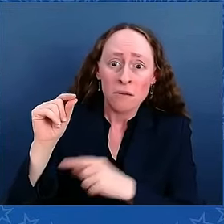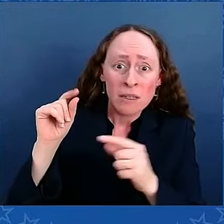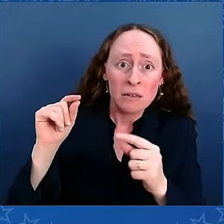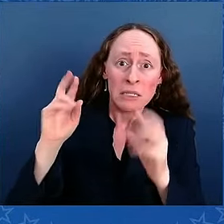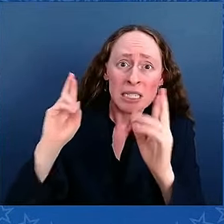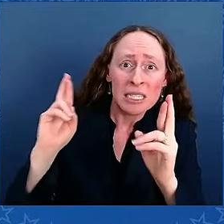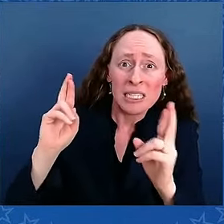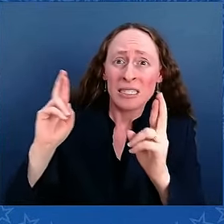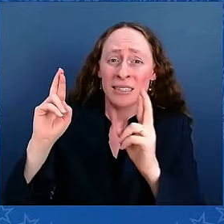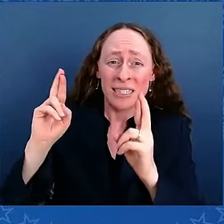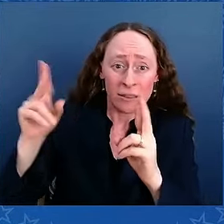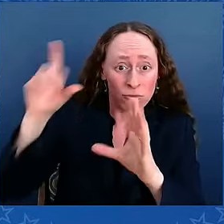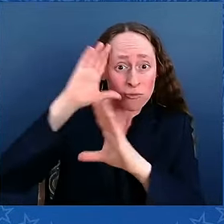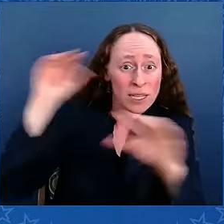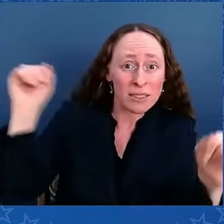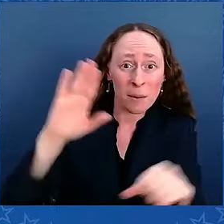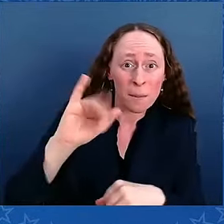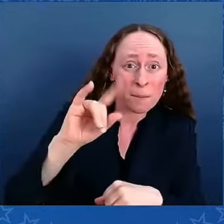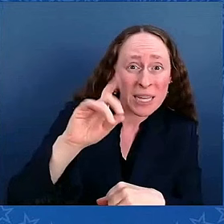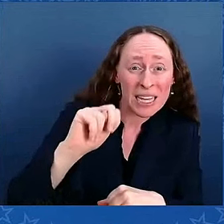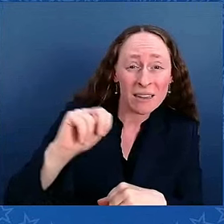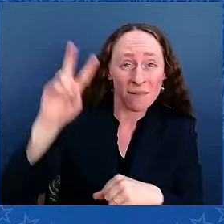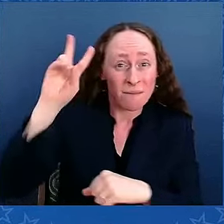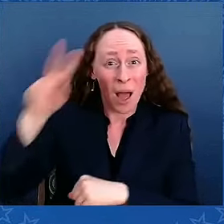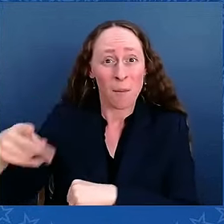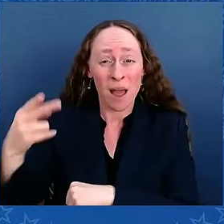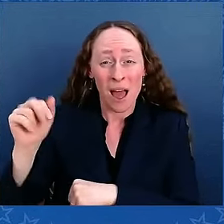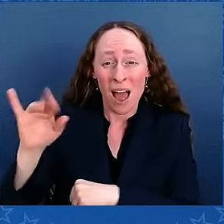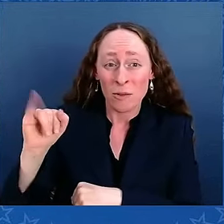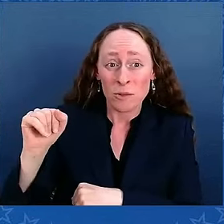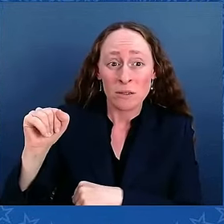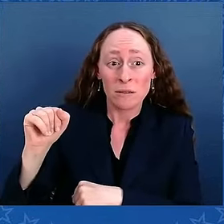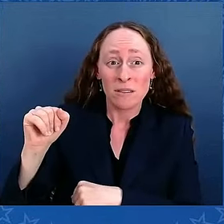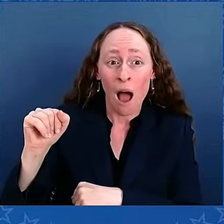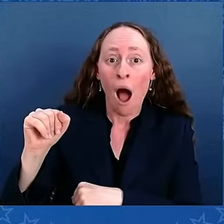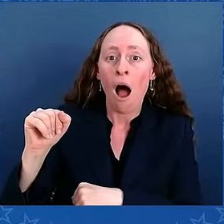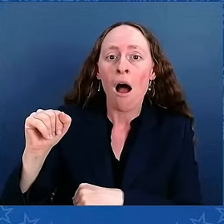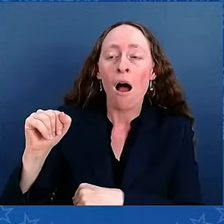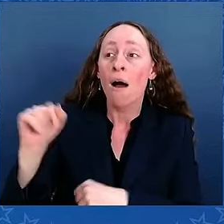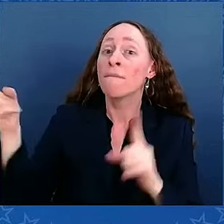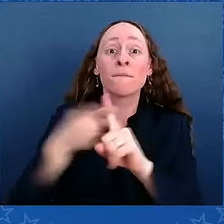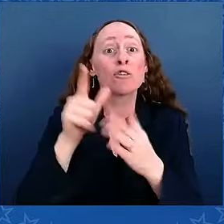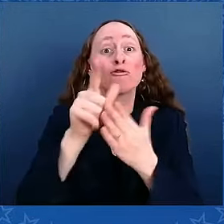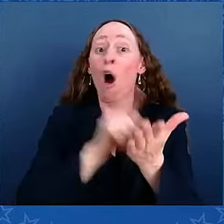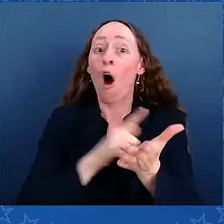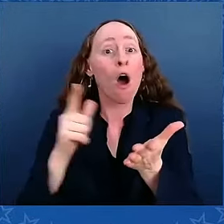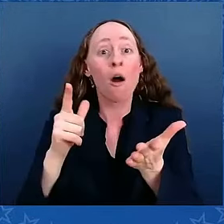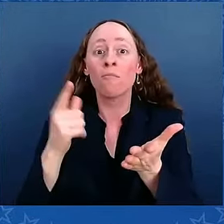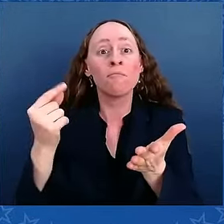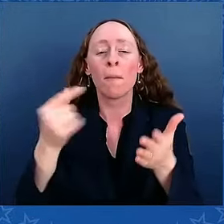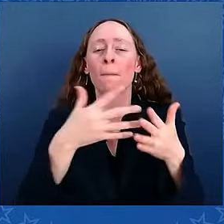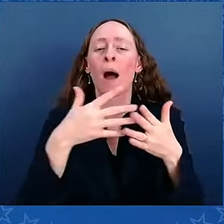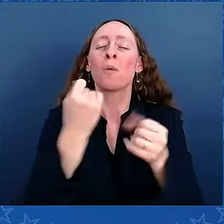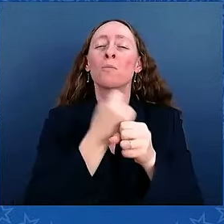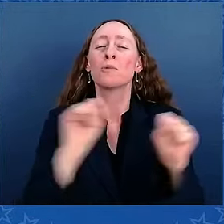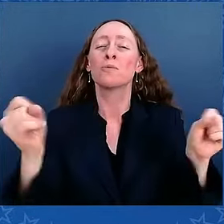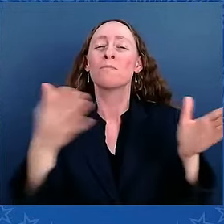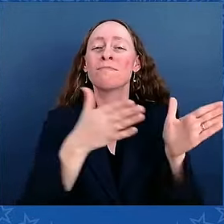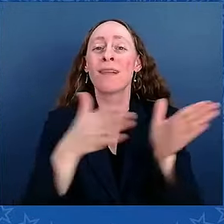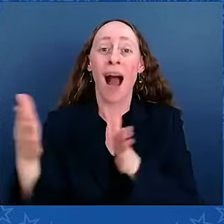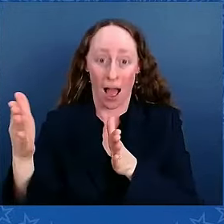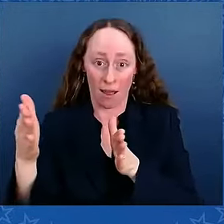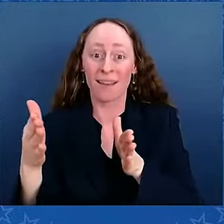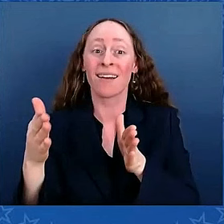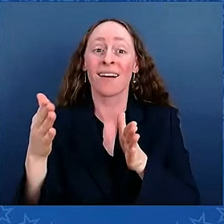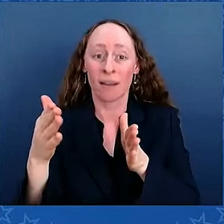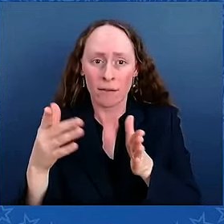was the American Rescue Plan. The American Rescue Plan provided funding for COVID vaccine distribution